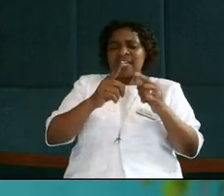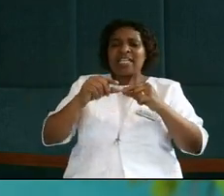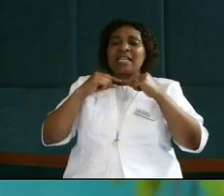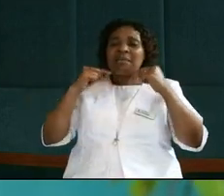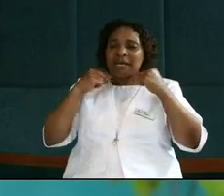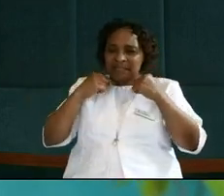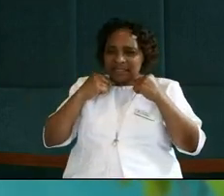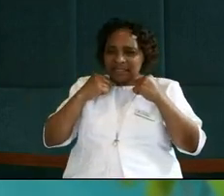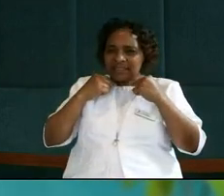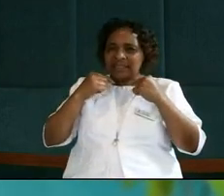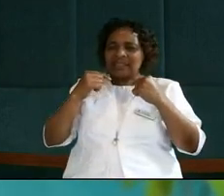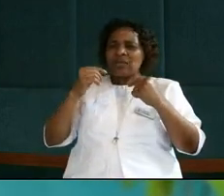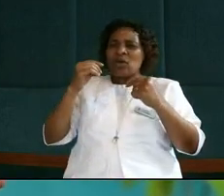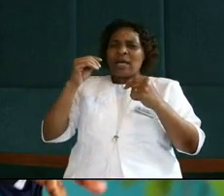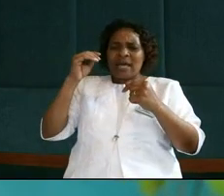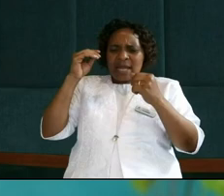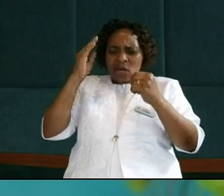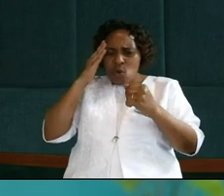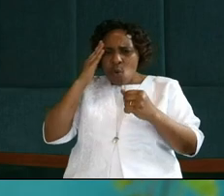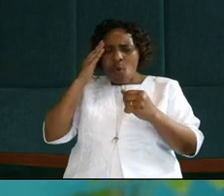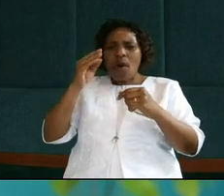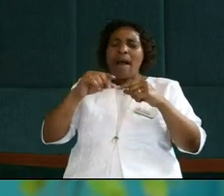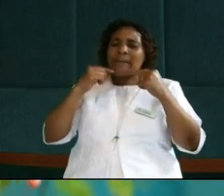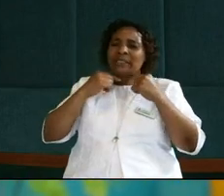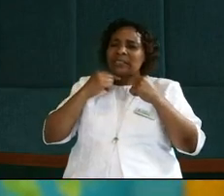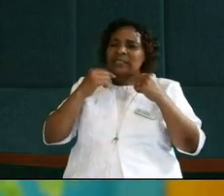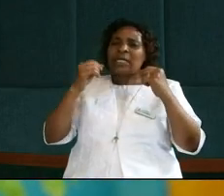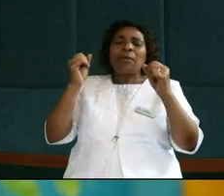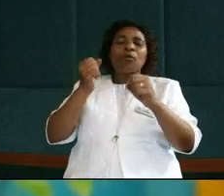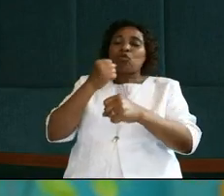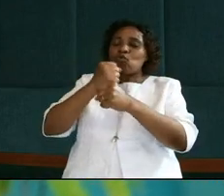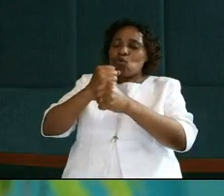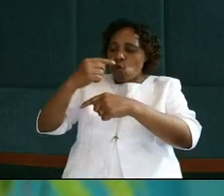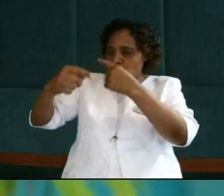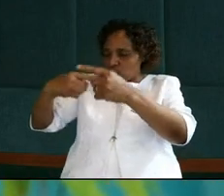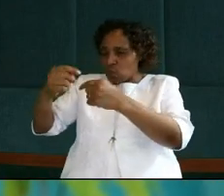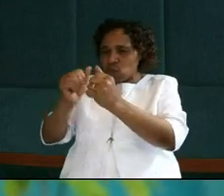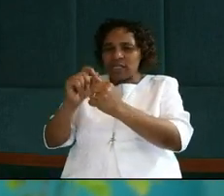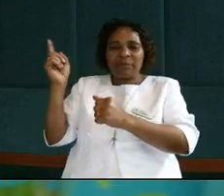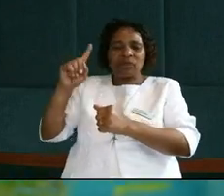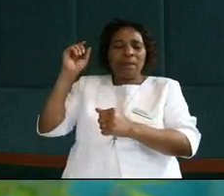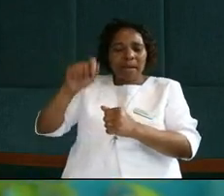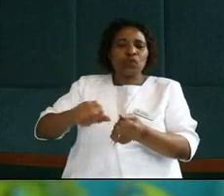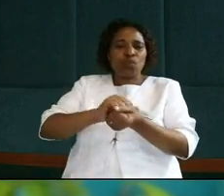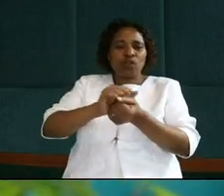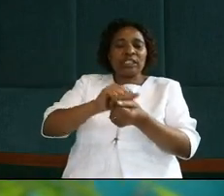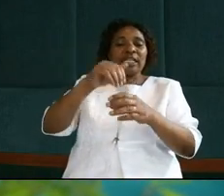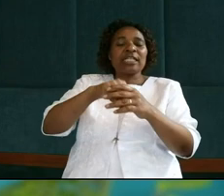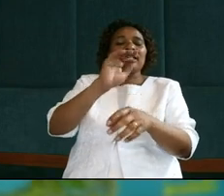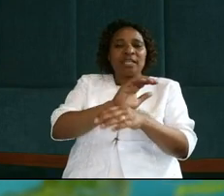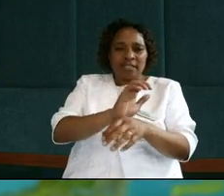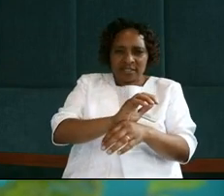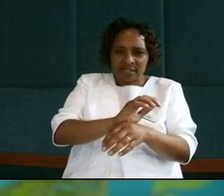and the new appointed priest to begin his ministry, he was washed in the sanctuary, and he